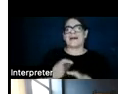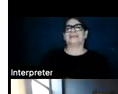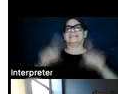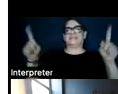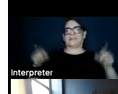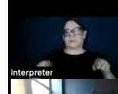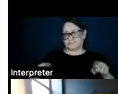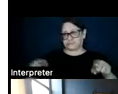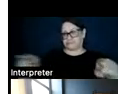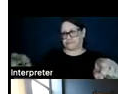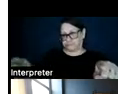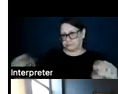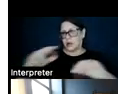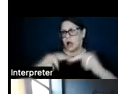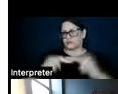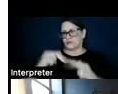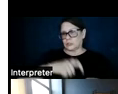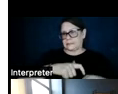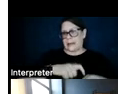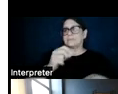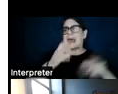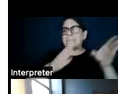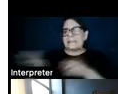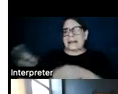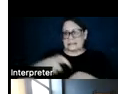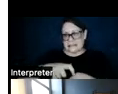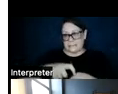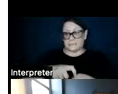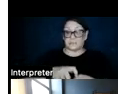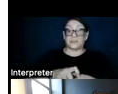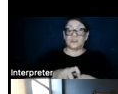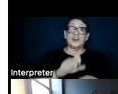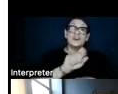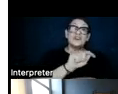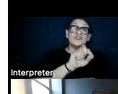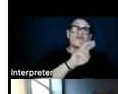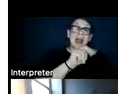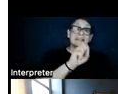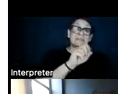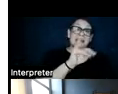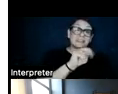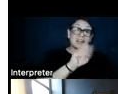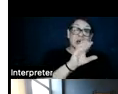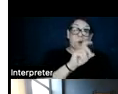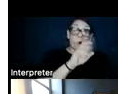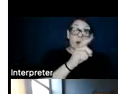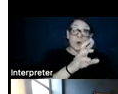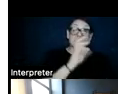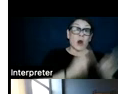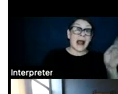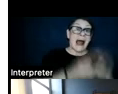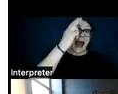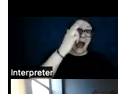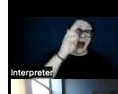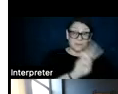construction times and planning lead times. Transmission corridors, especially high voltage, interstate